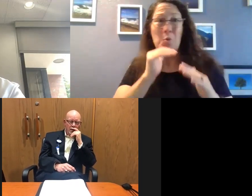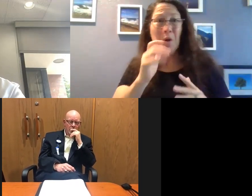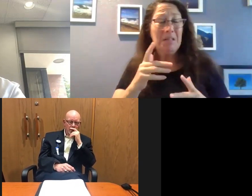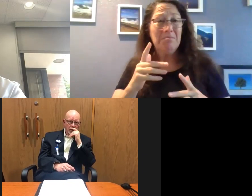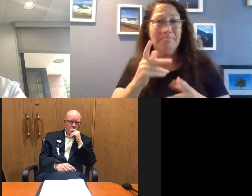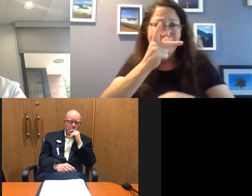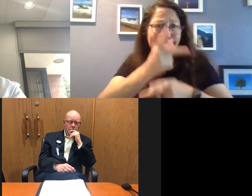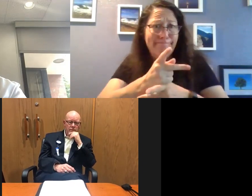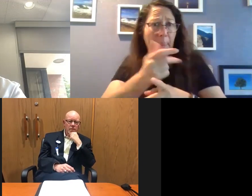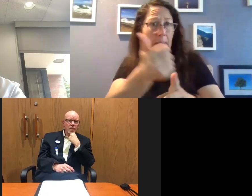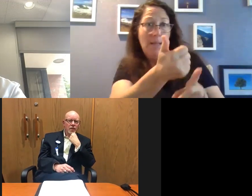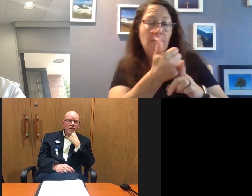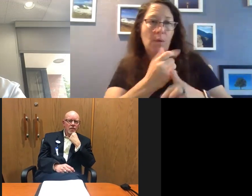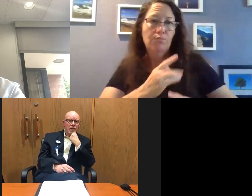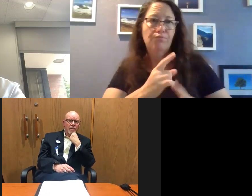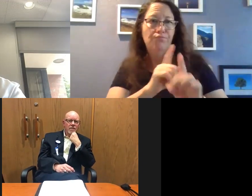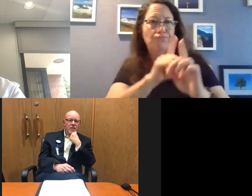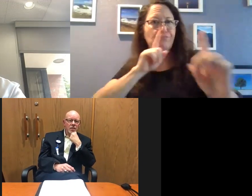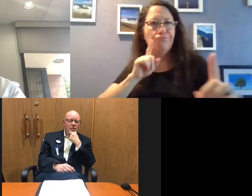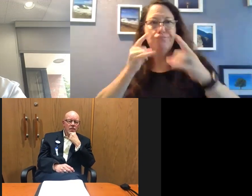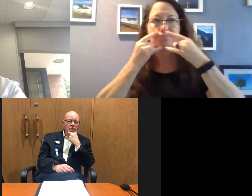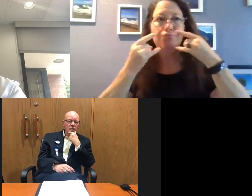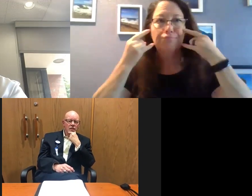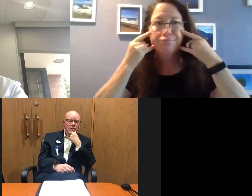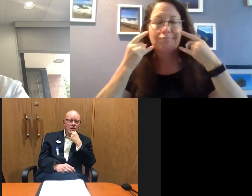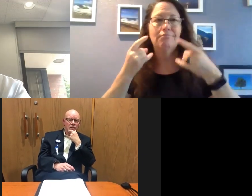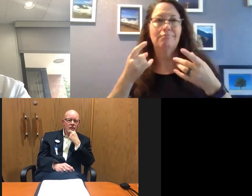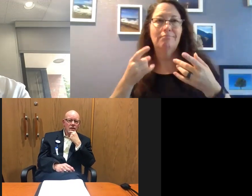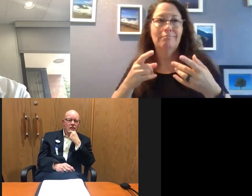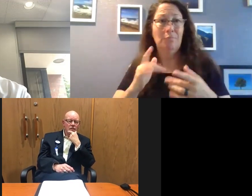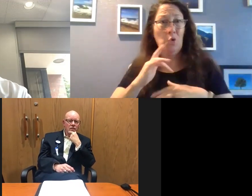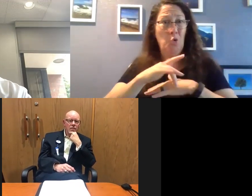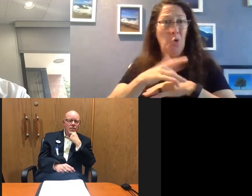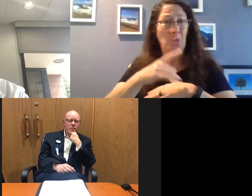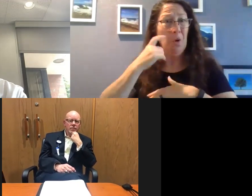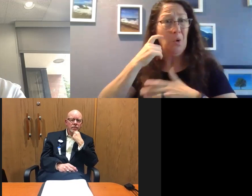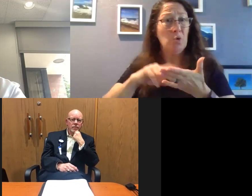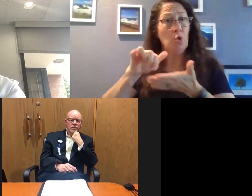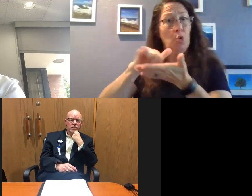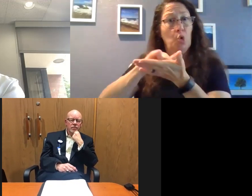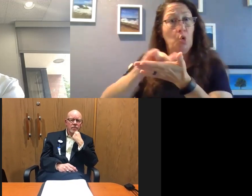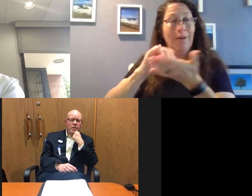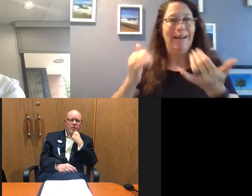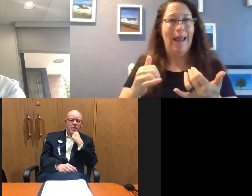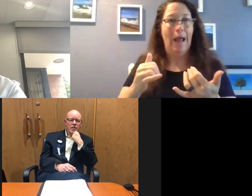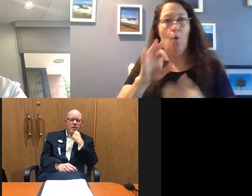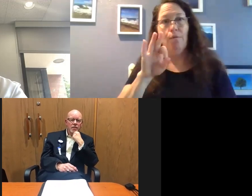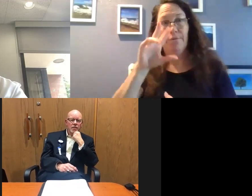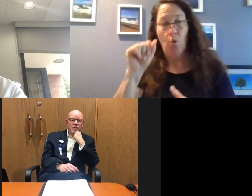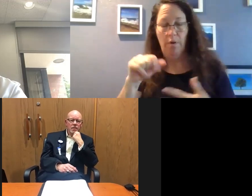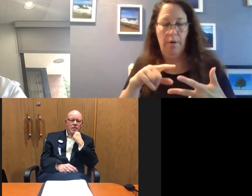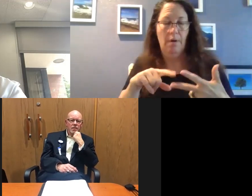careful and, uh, and managing it well, early on, we saw that in New York. Now we're seeing that within Florida,